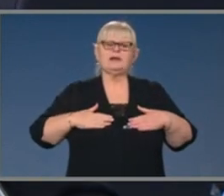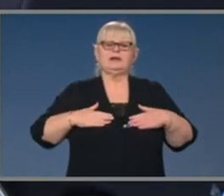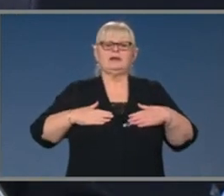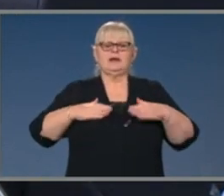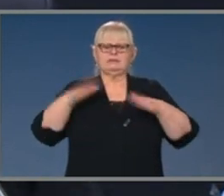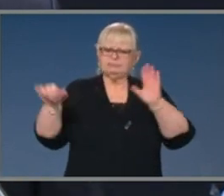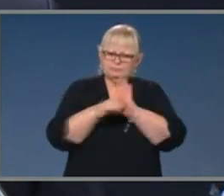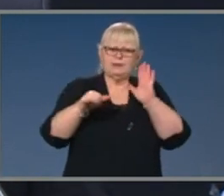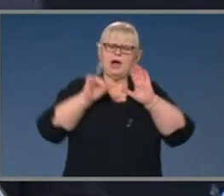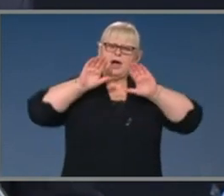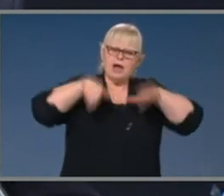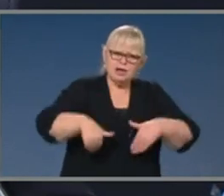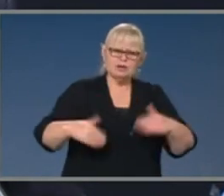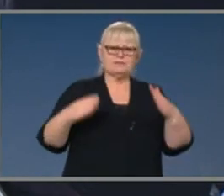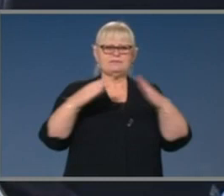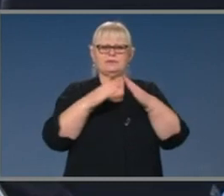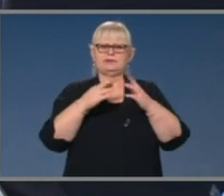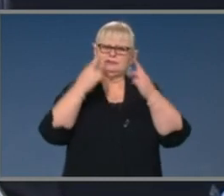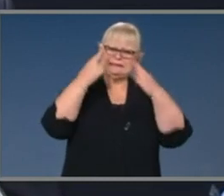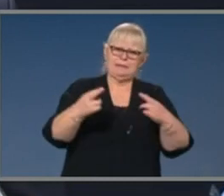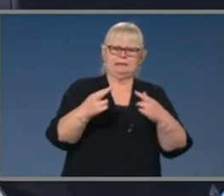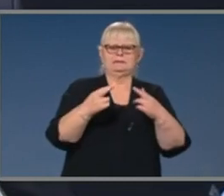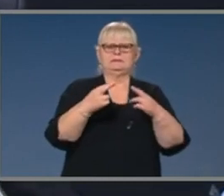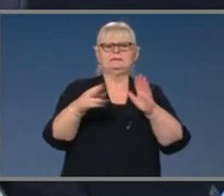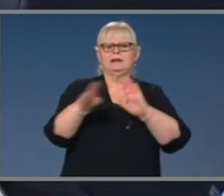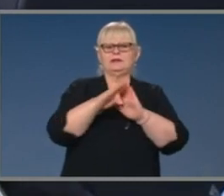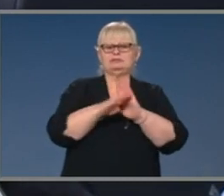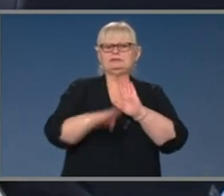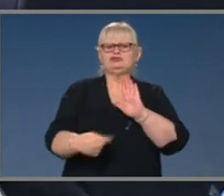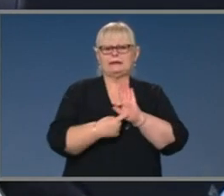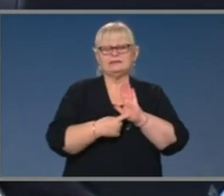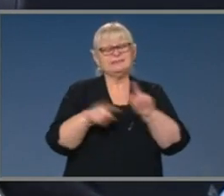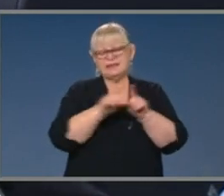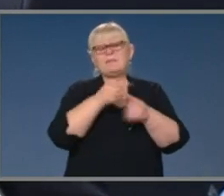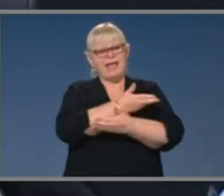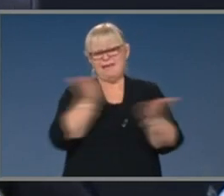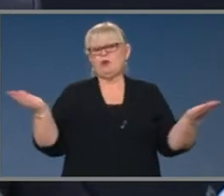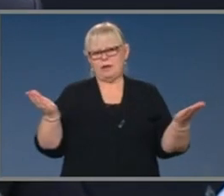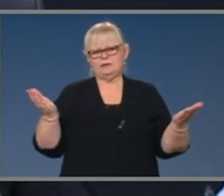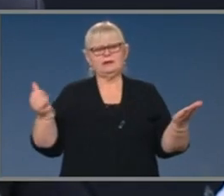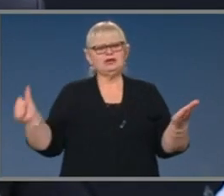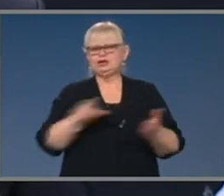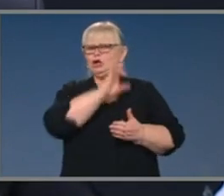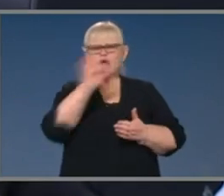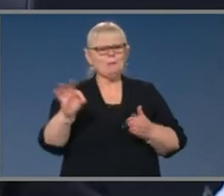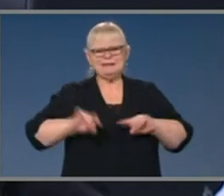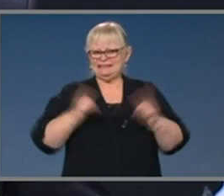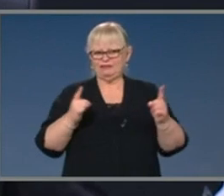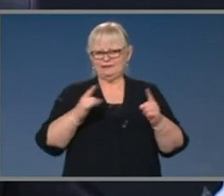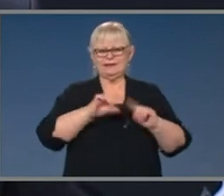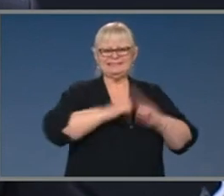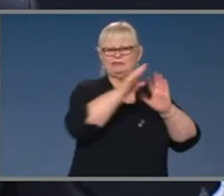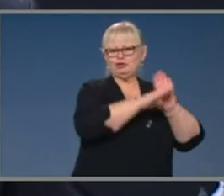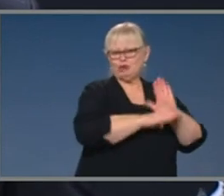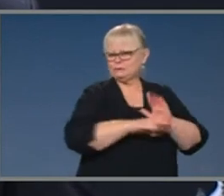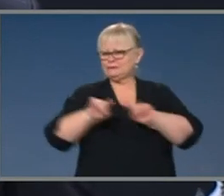the discipline, and respecting the restrictions that have been put in place, then so should everybody else. There should be no two sets of rules